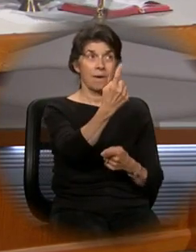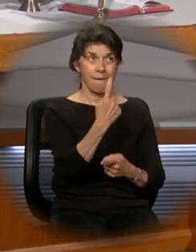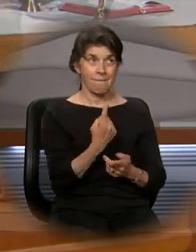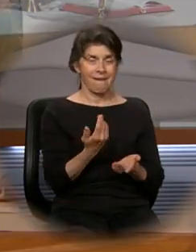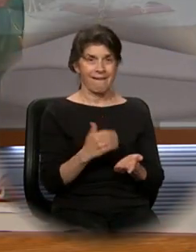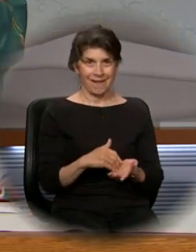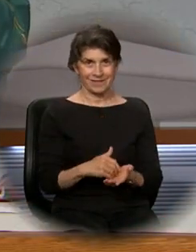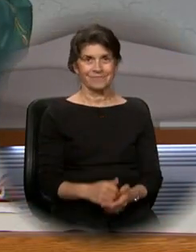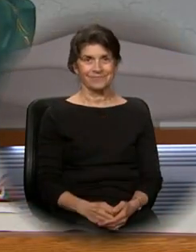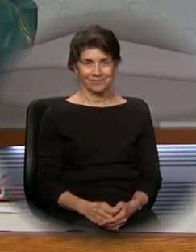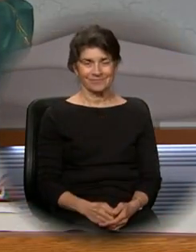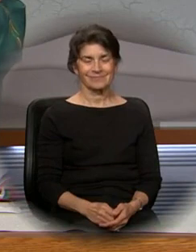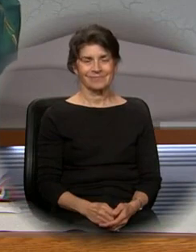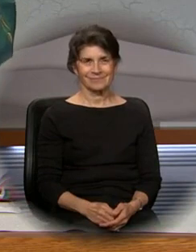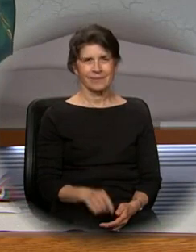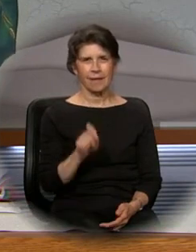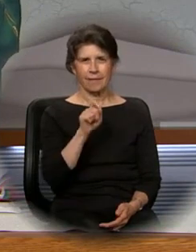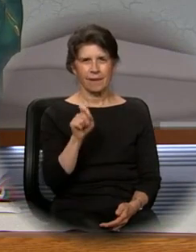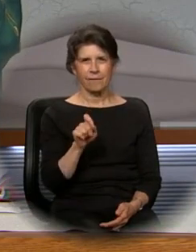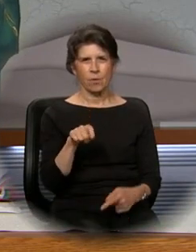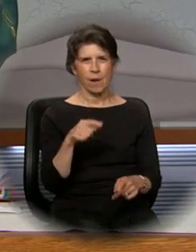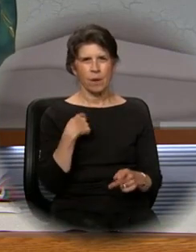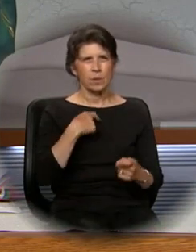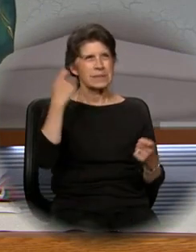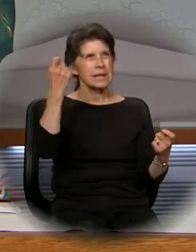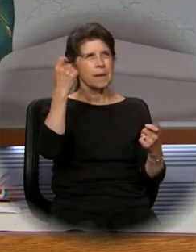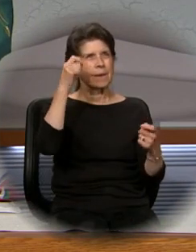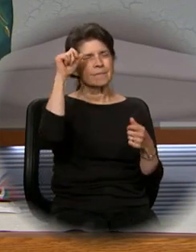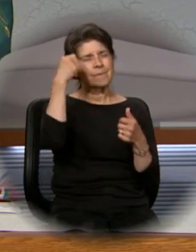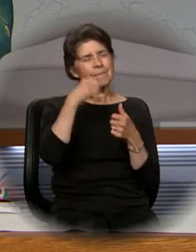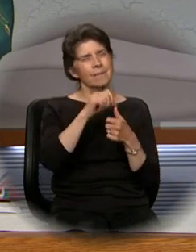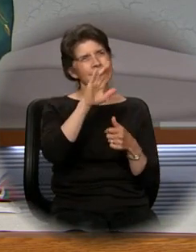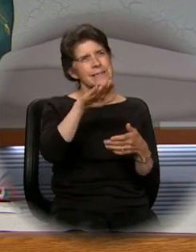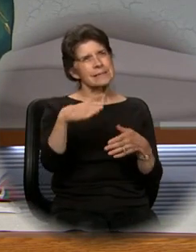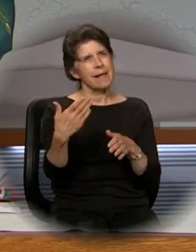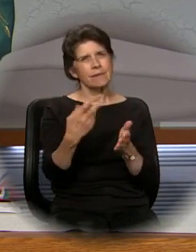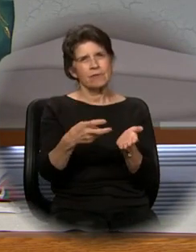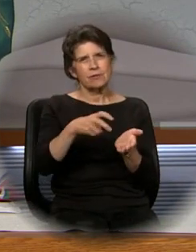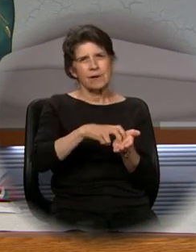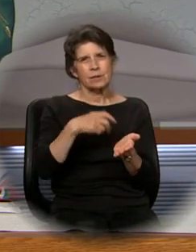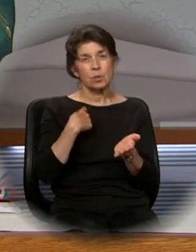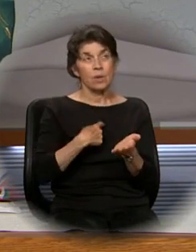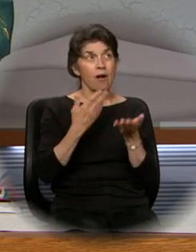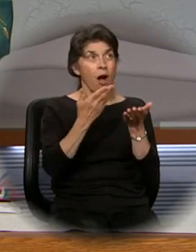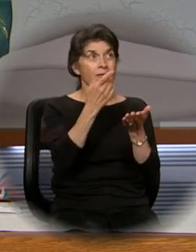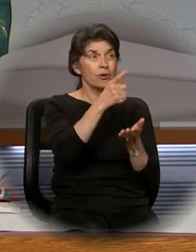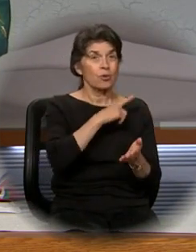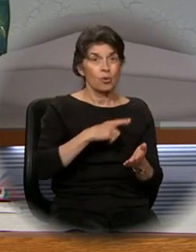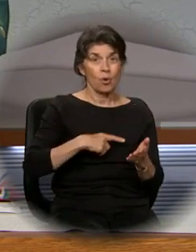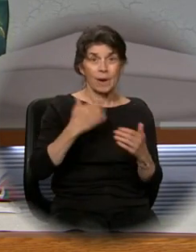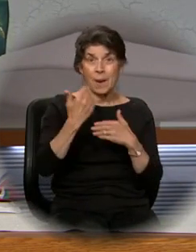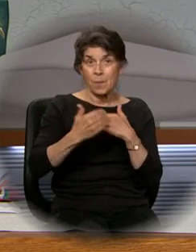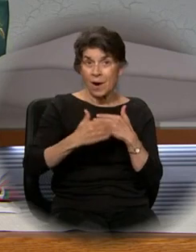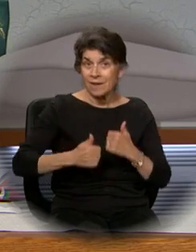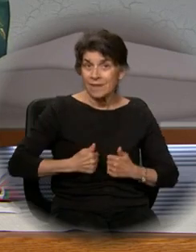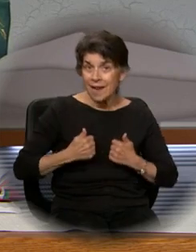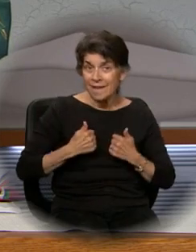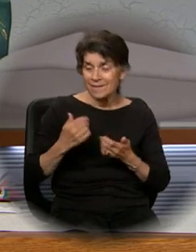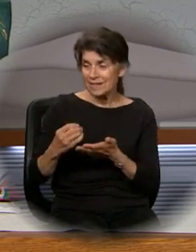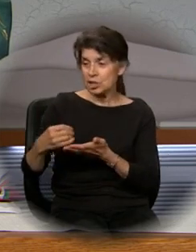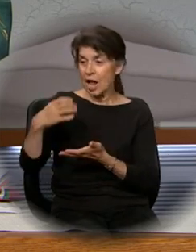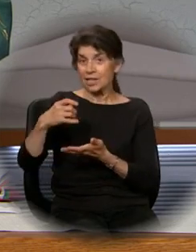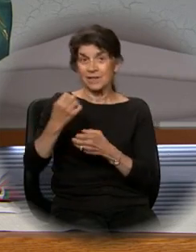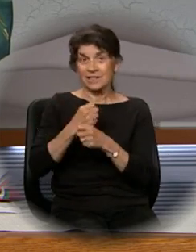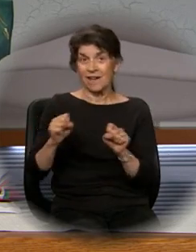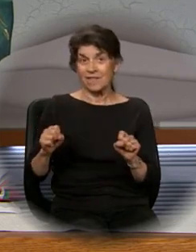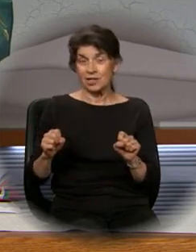again. Therefore, as we celebrate the memorial of his death and resurrection, we offer you, Lord, the bread of life and the chalice